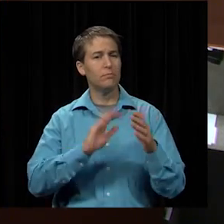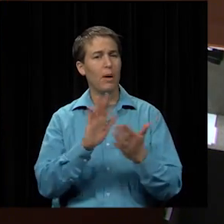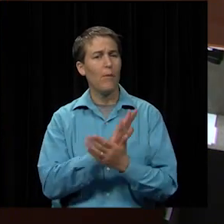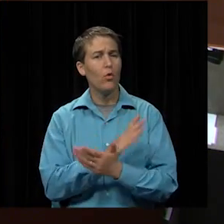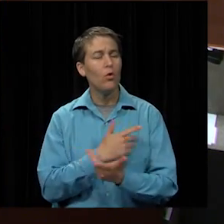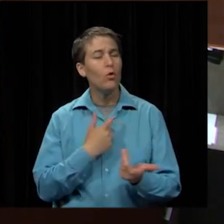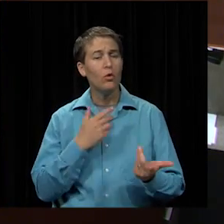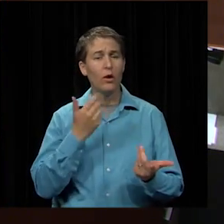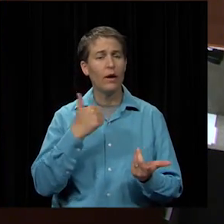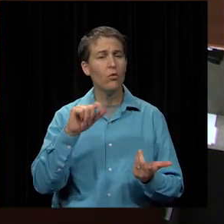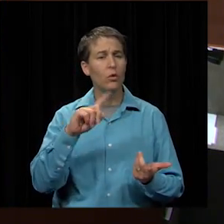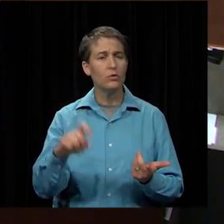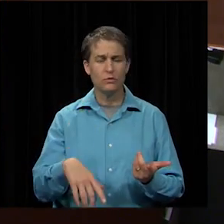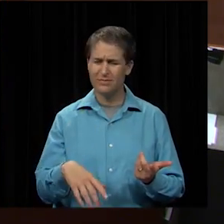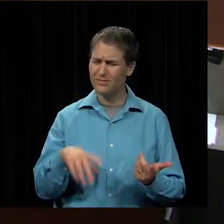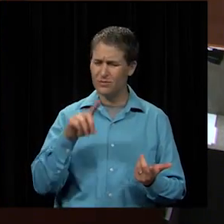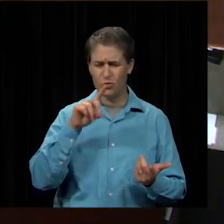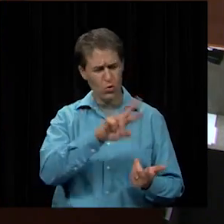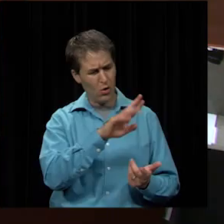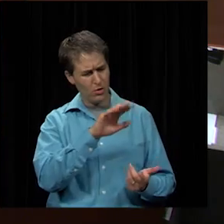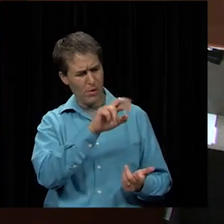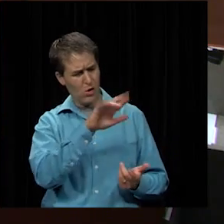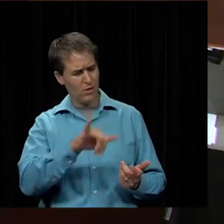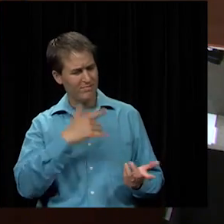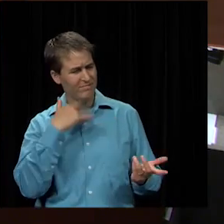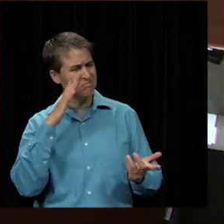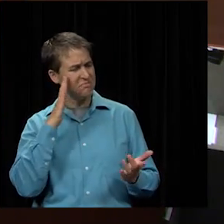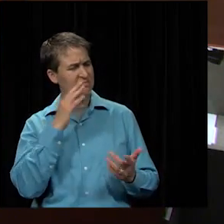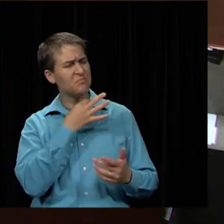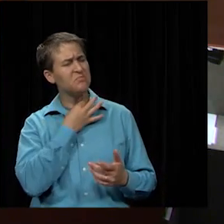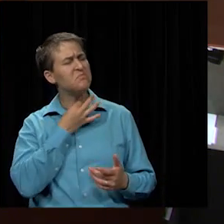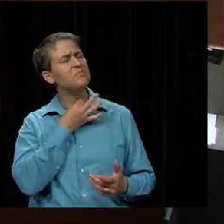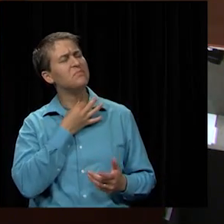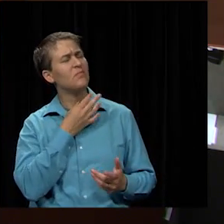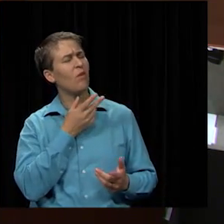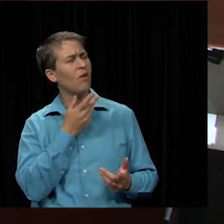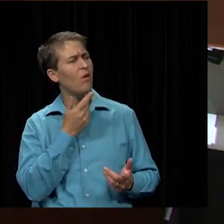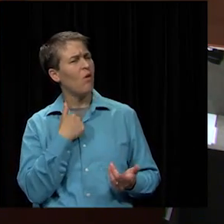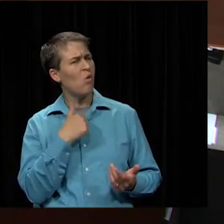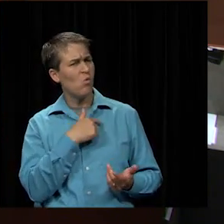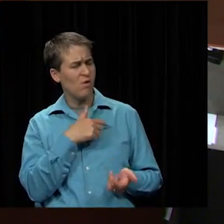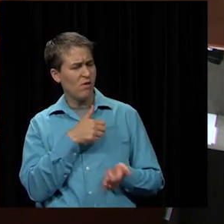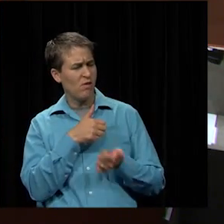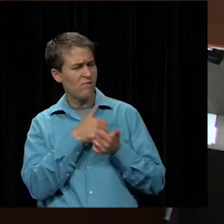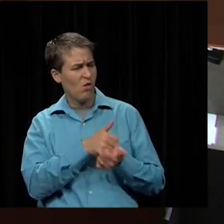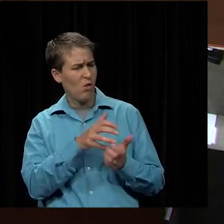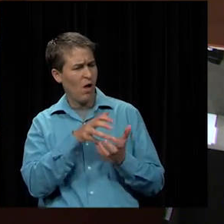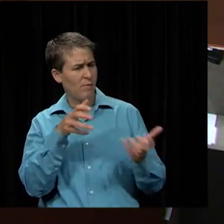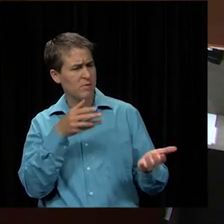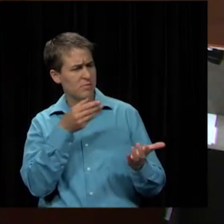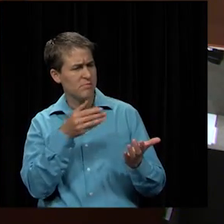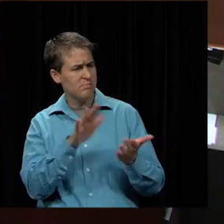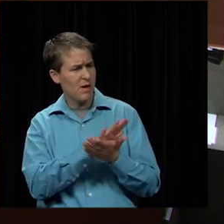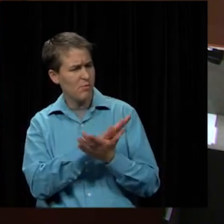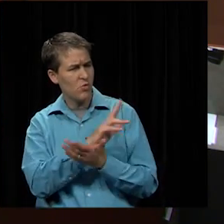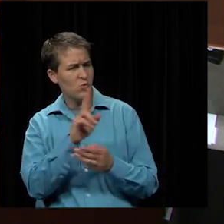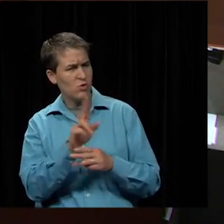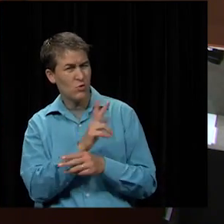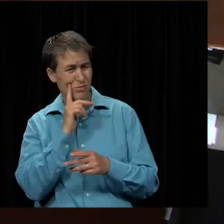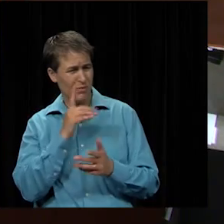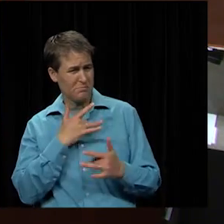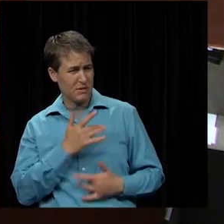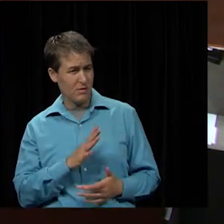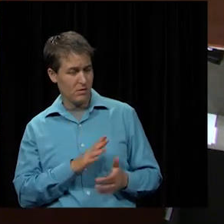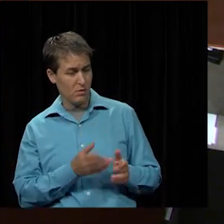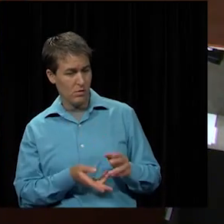curiosity out of this as we go through school years do we are we tracking how much paper we use year over year are we trending higher we